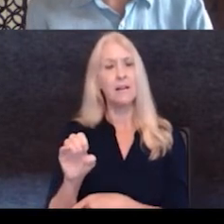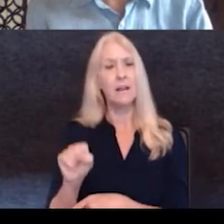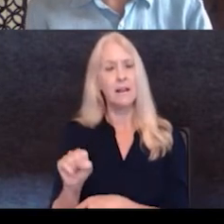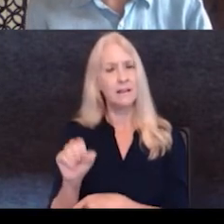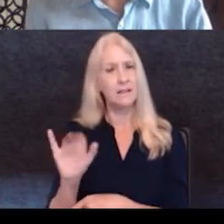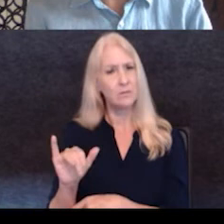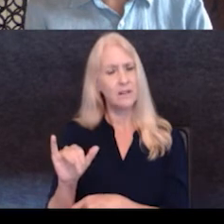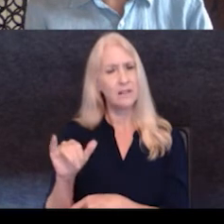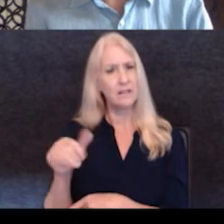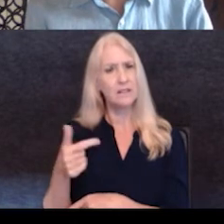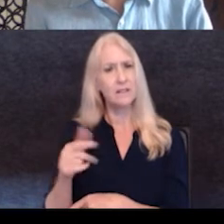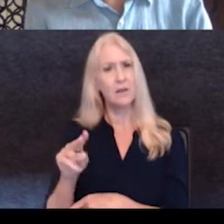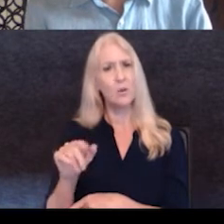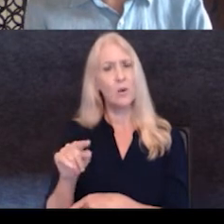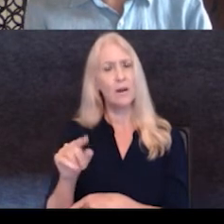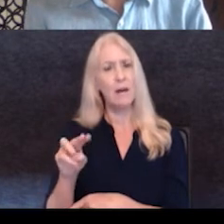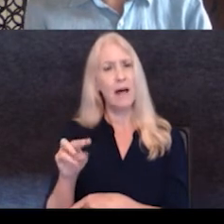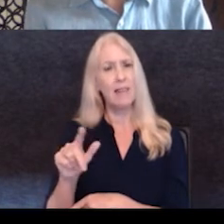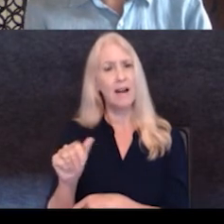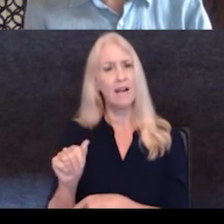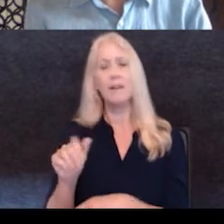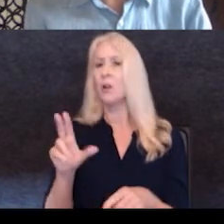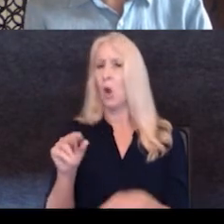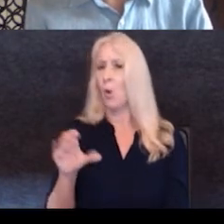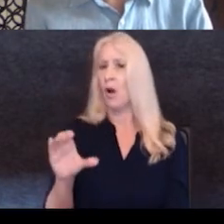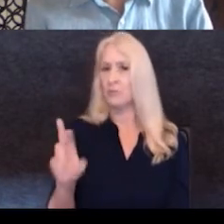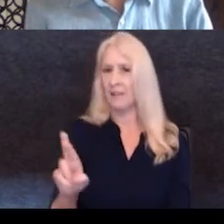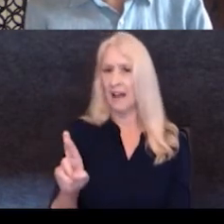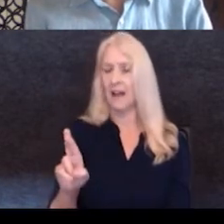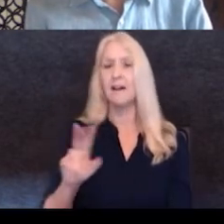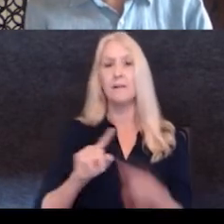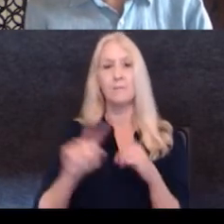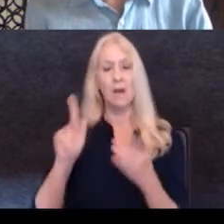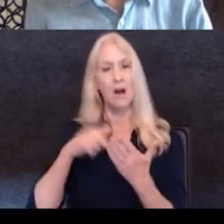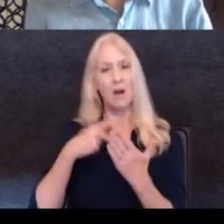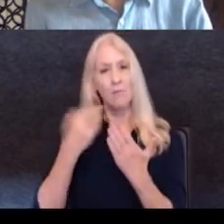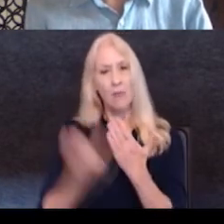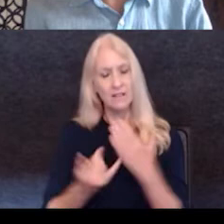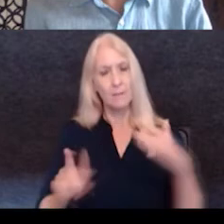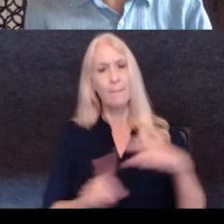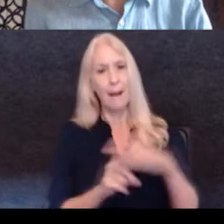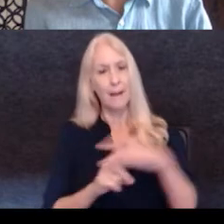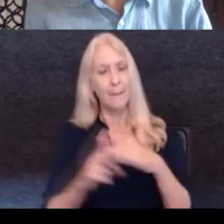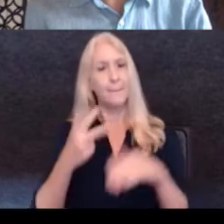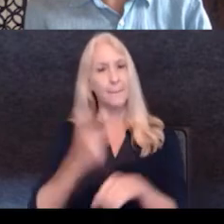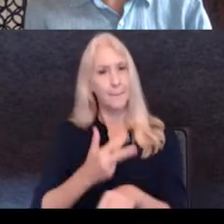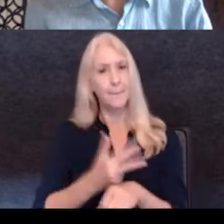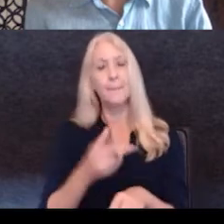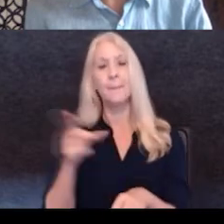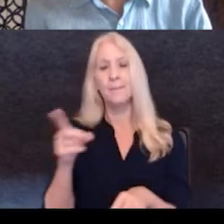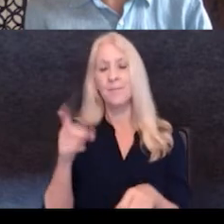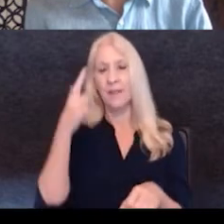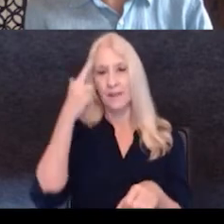was Guatemala, right? Uh, my home at the time was Costa Rica, but projects were popping out in Guatemala because fortunately I have